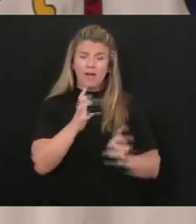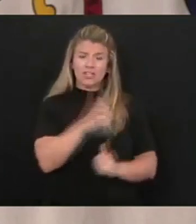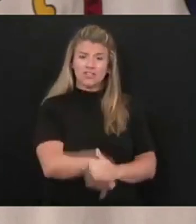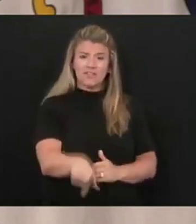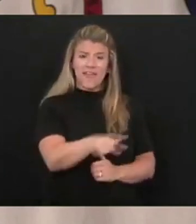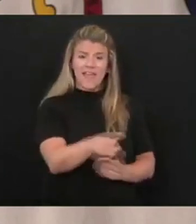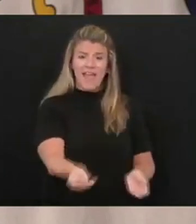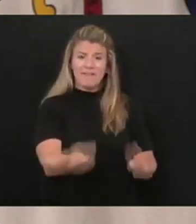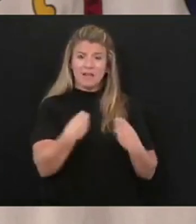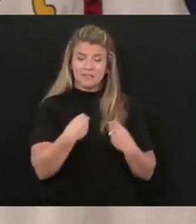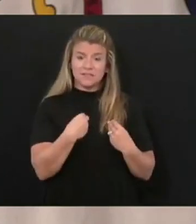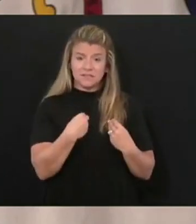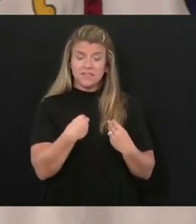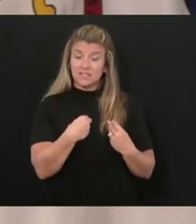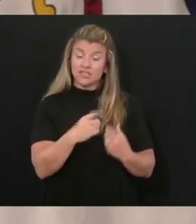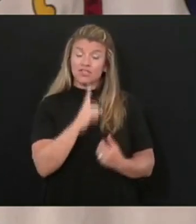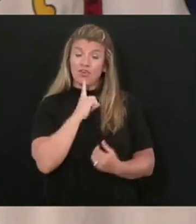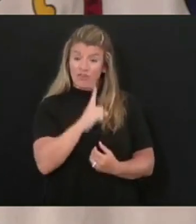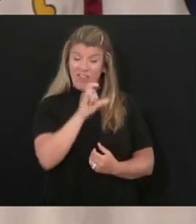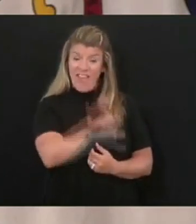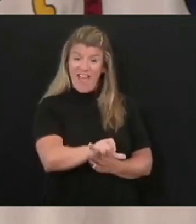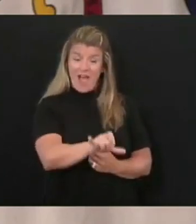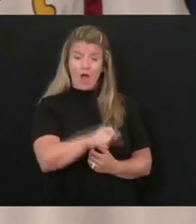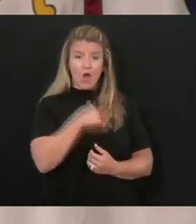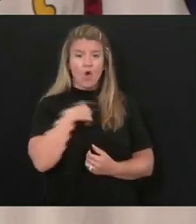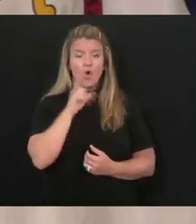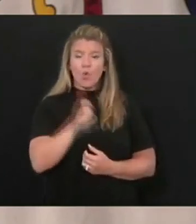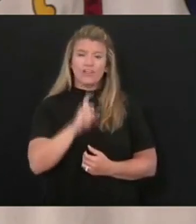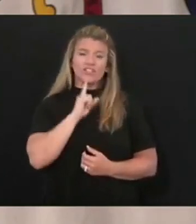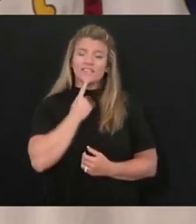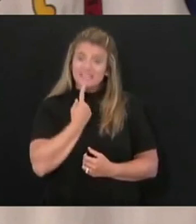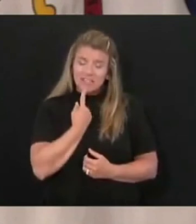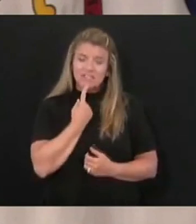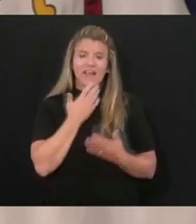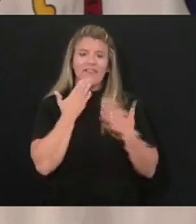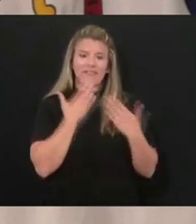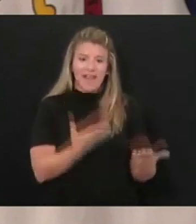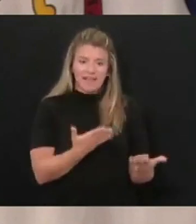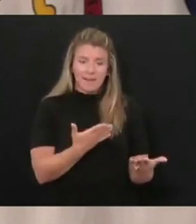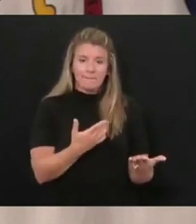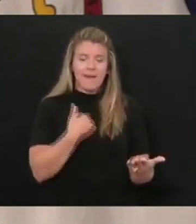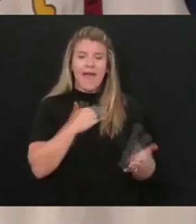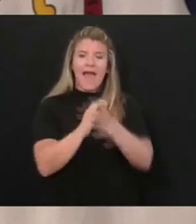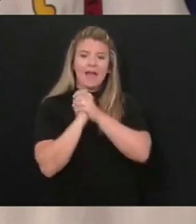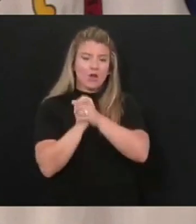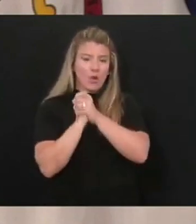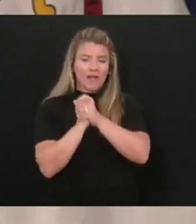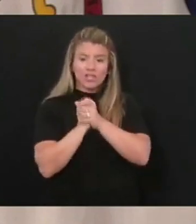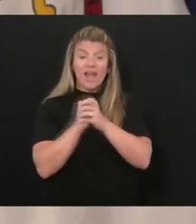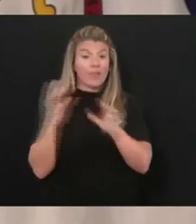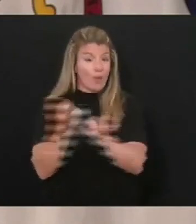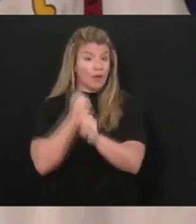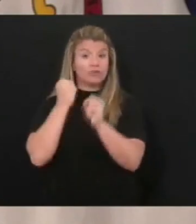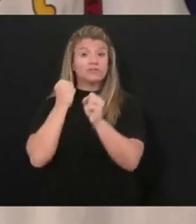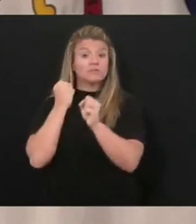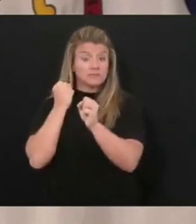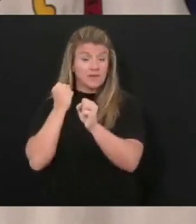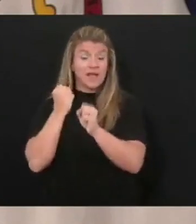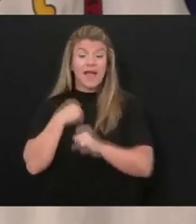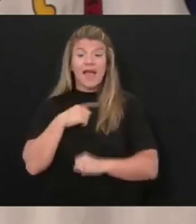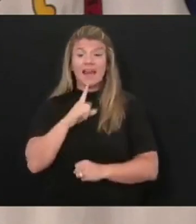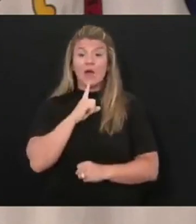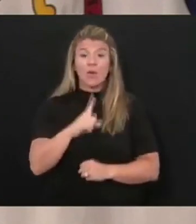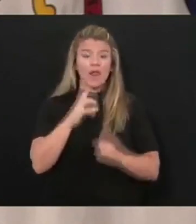And and so for that, we should sincerely thank them. I congratulate all the winners. And I